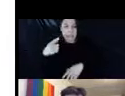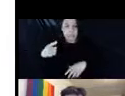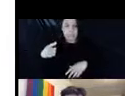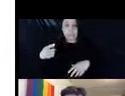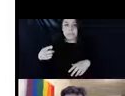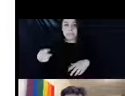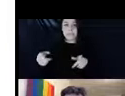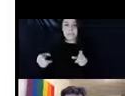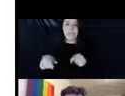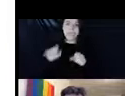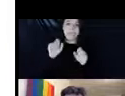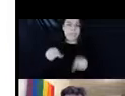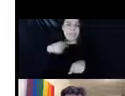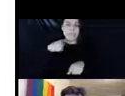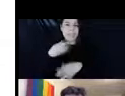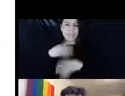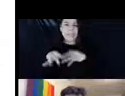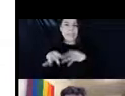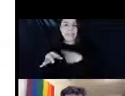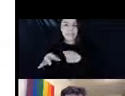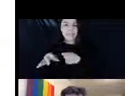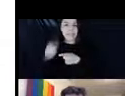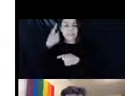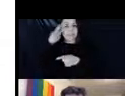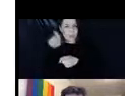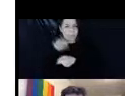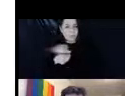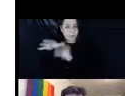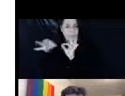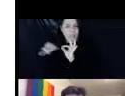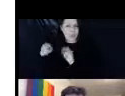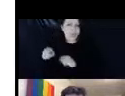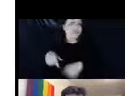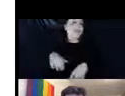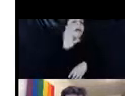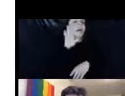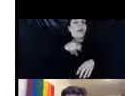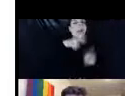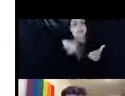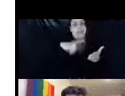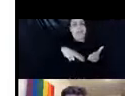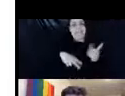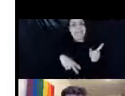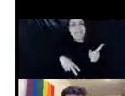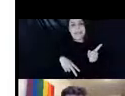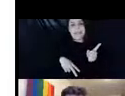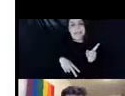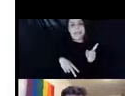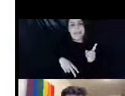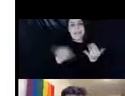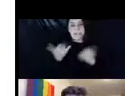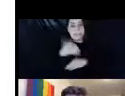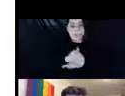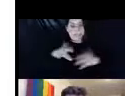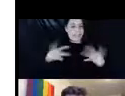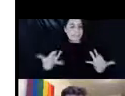So, um, all right. So let's see. Um, I'm going to read this one. uh, all right. So tonight's event,